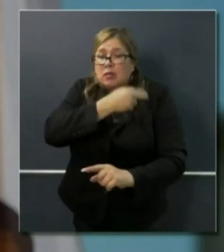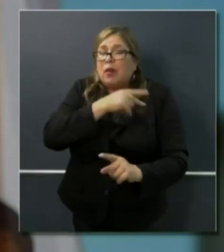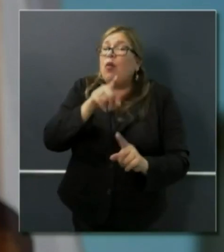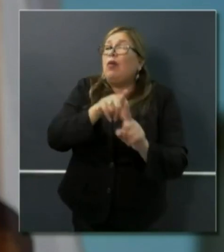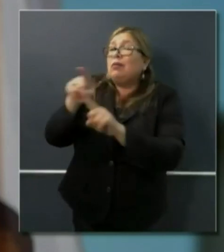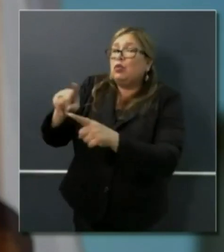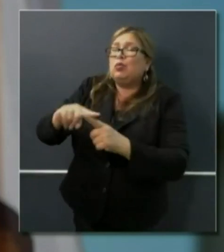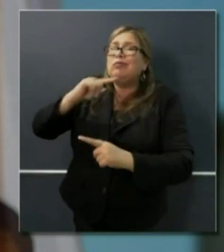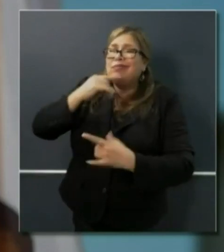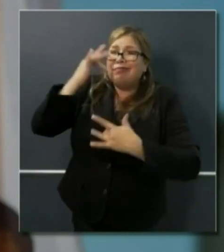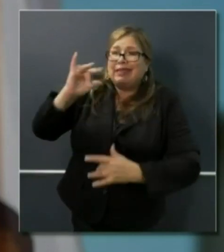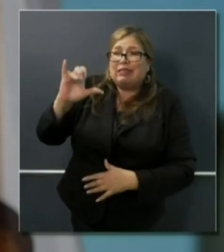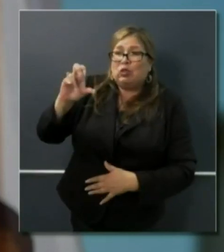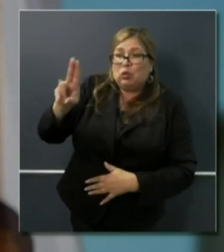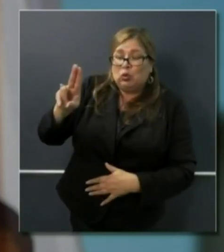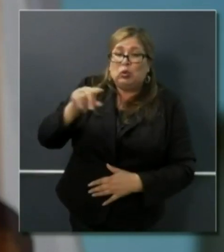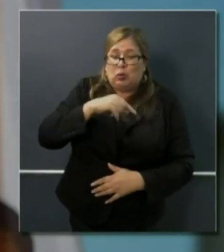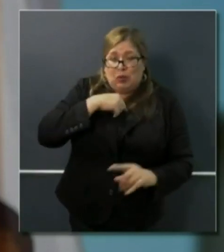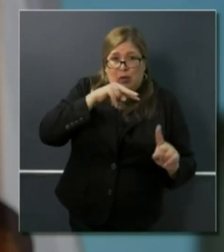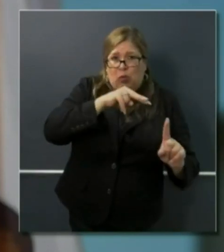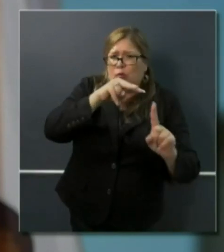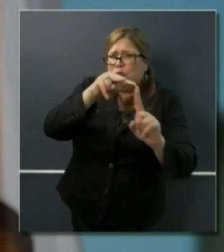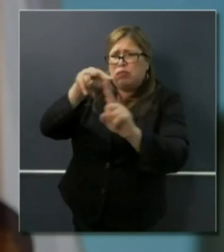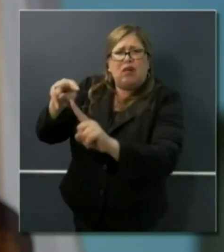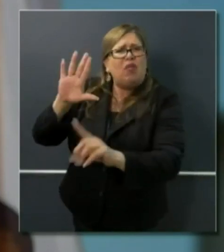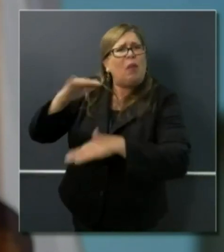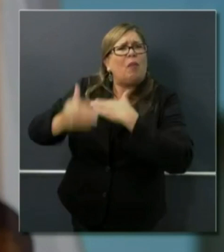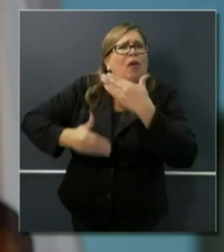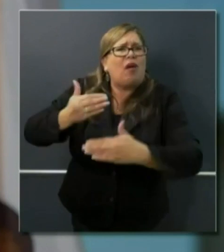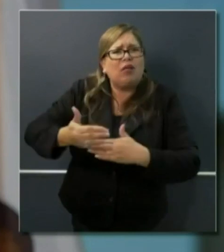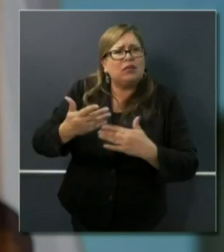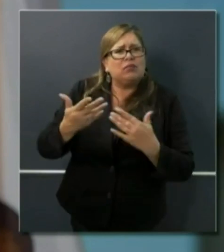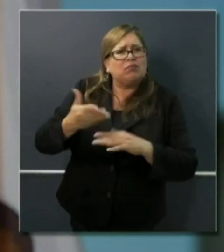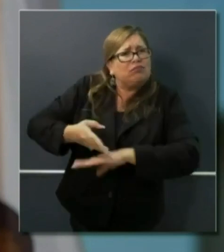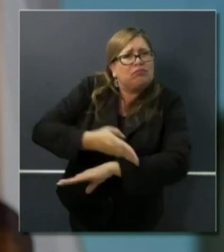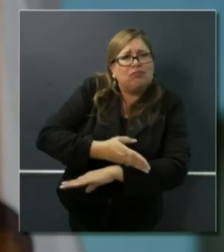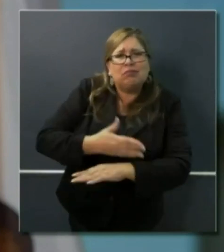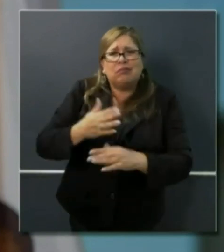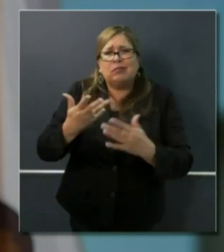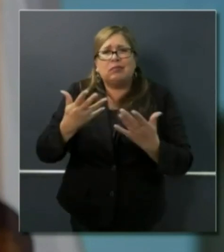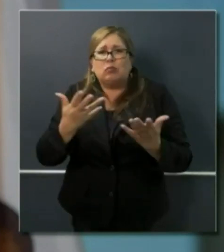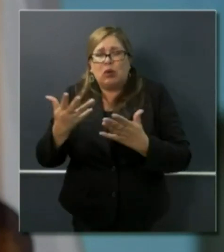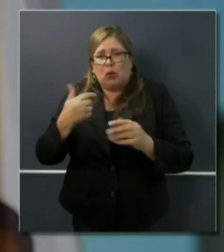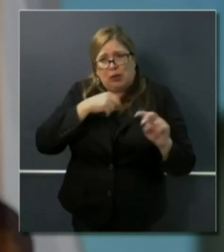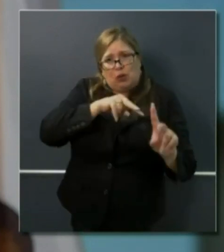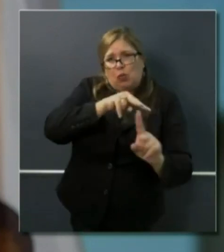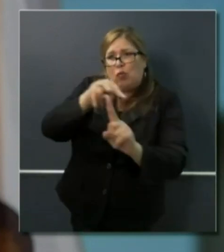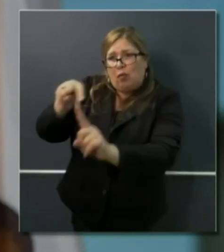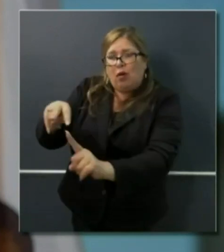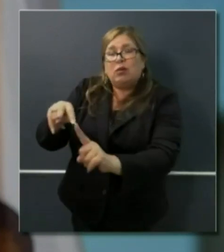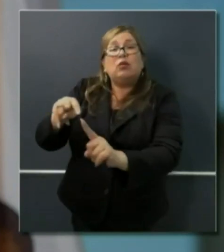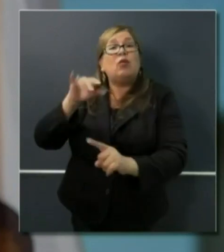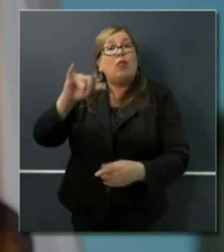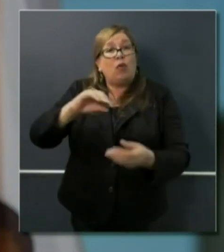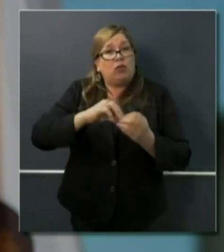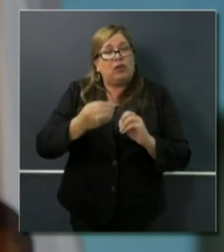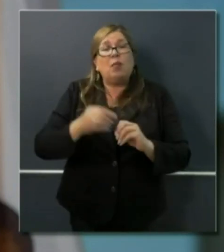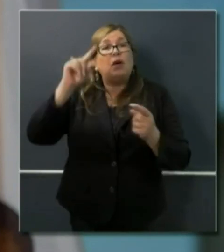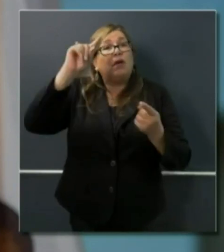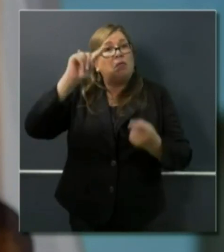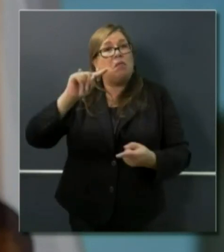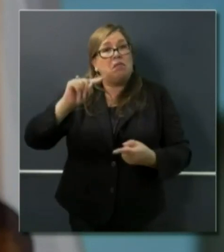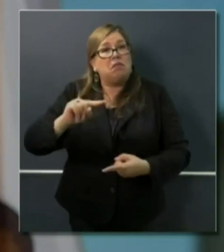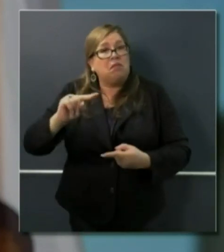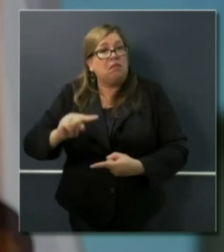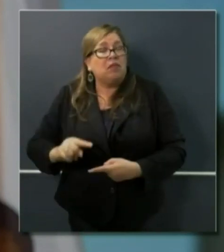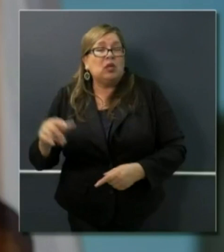Those numbers are also trending down by multiples of that 0.2%. So that's good news as